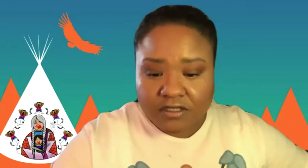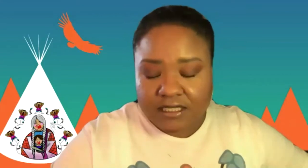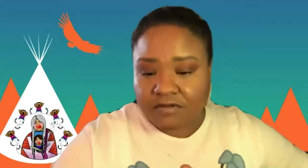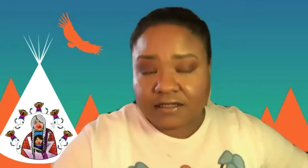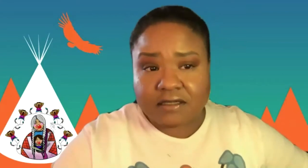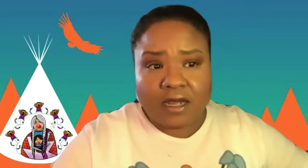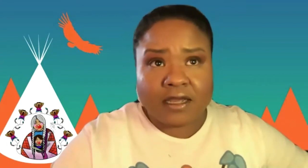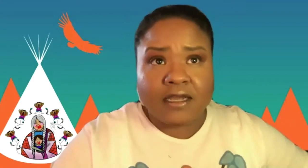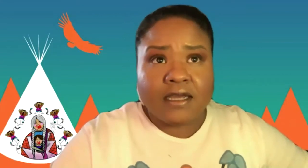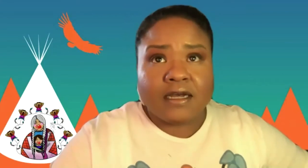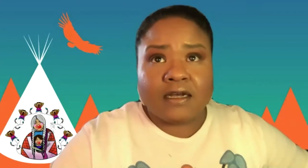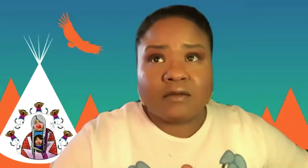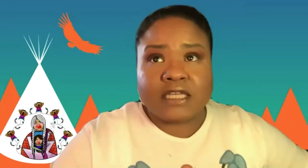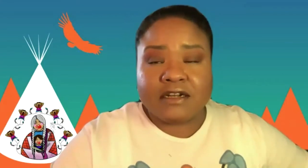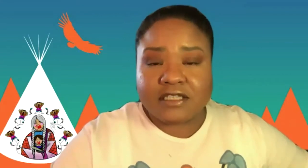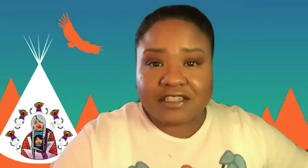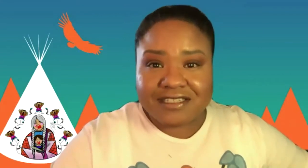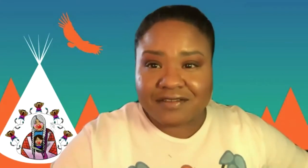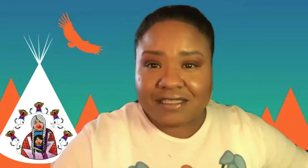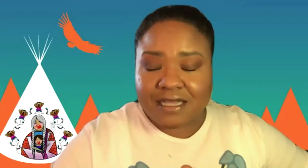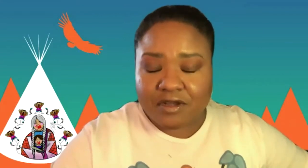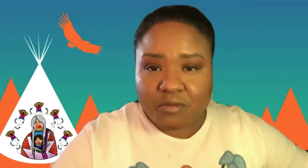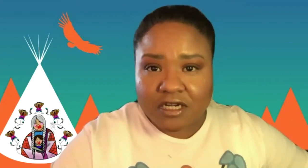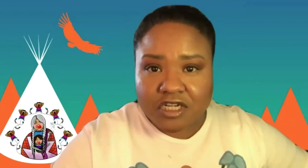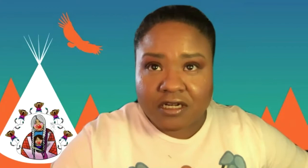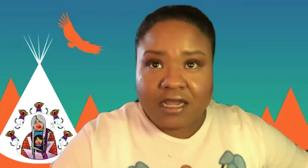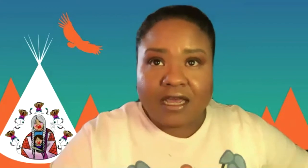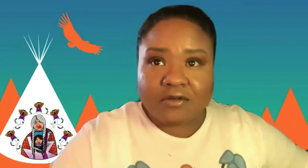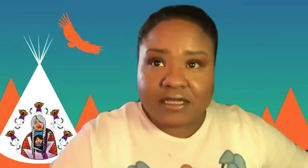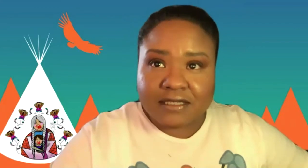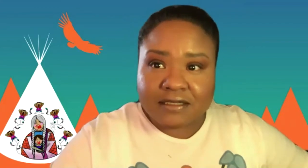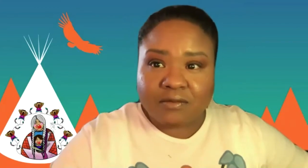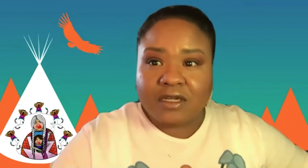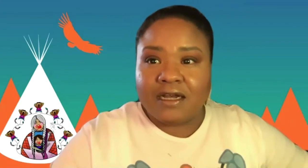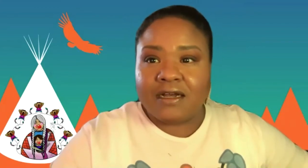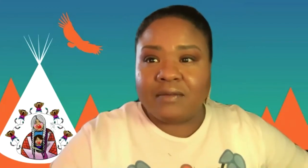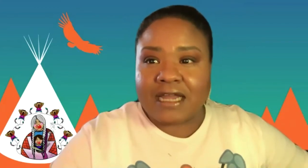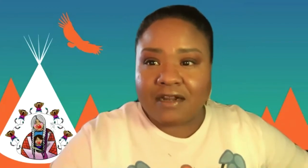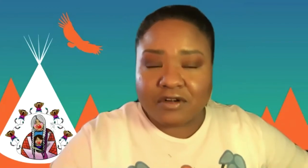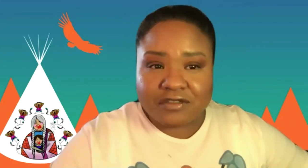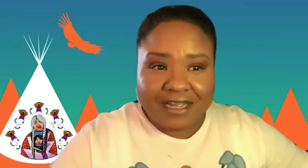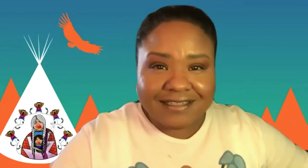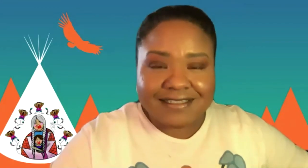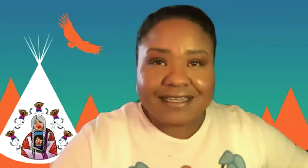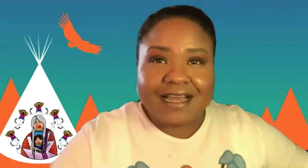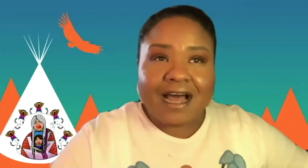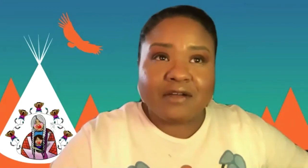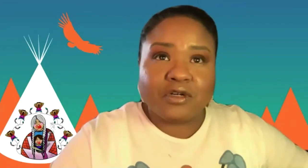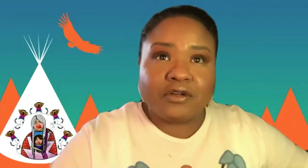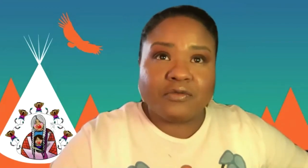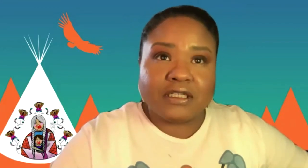adversely affected by the intersections of systemic oppression and racism and adverse violence.